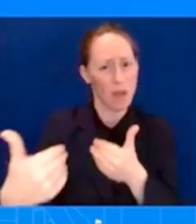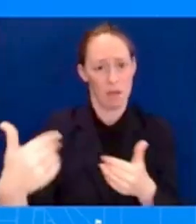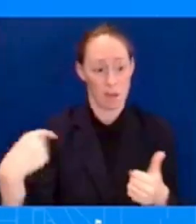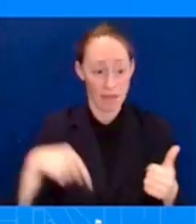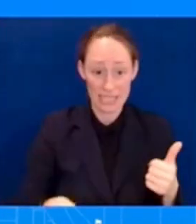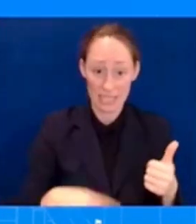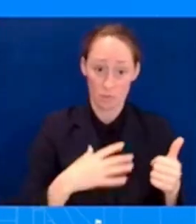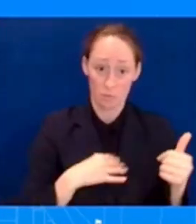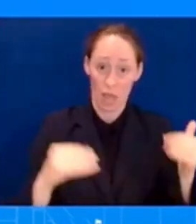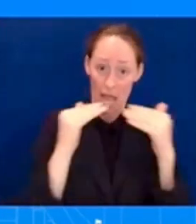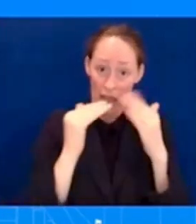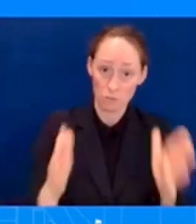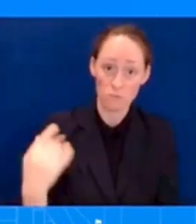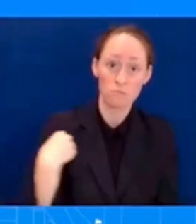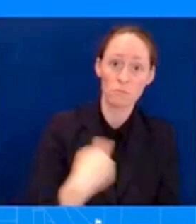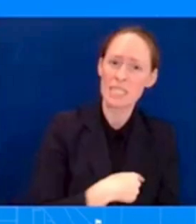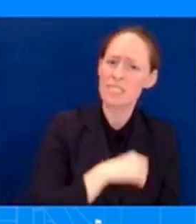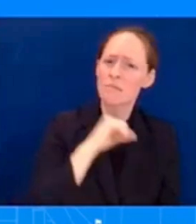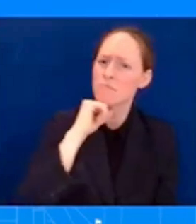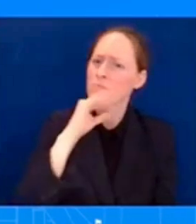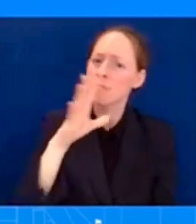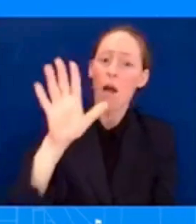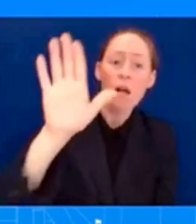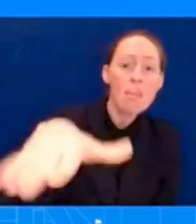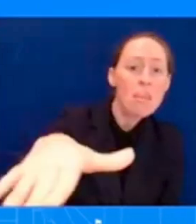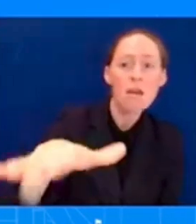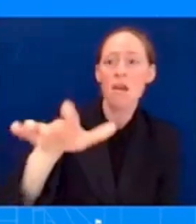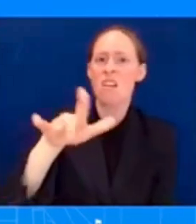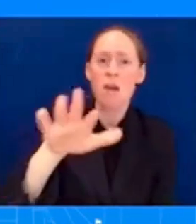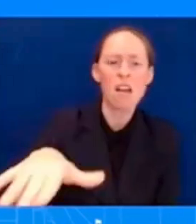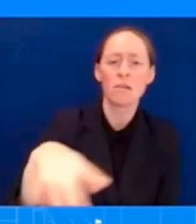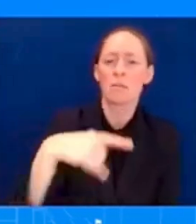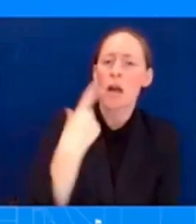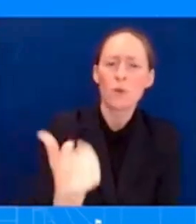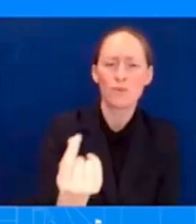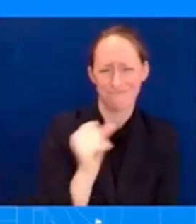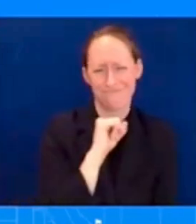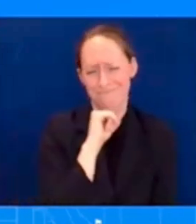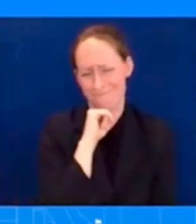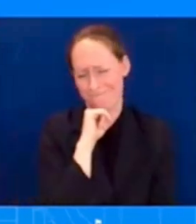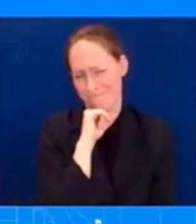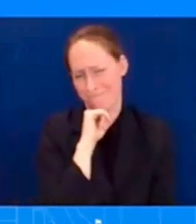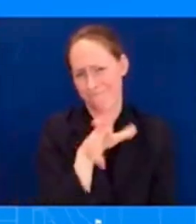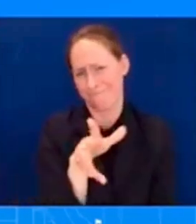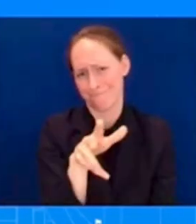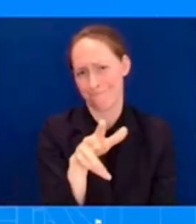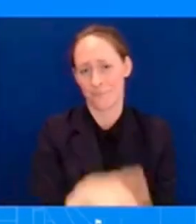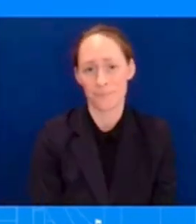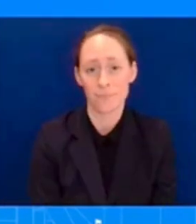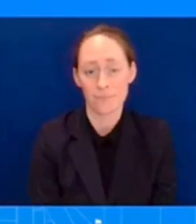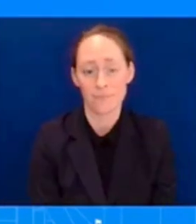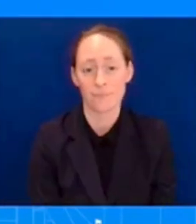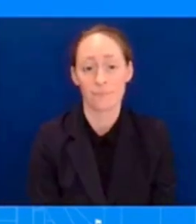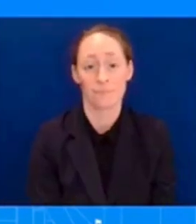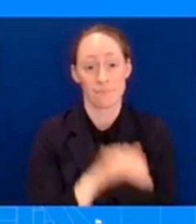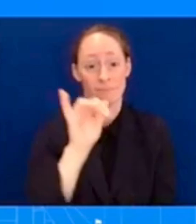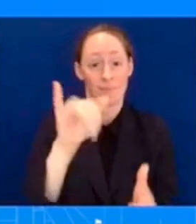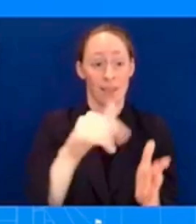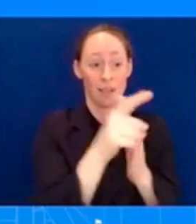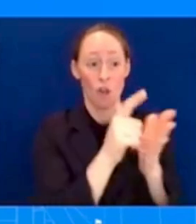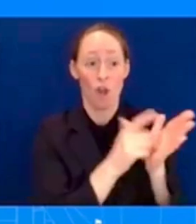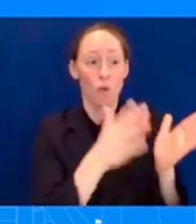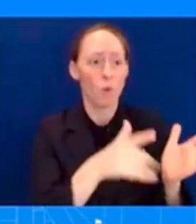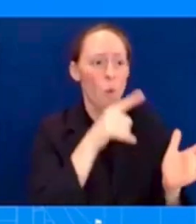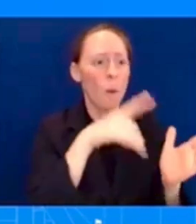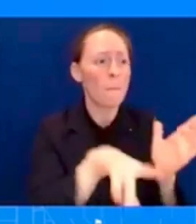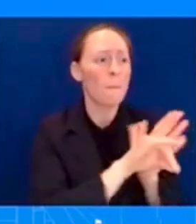a Trump-appointed U.S. attorney, as you all know. And so I'm just, I'm not going to add anything else to that. has support Weiss going